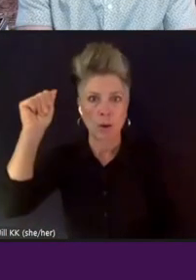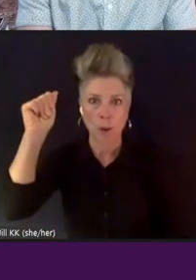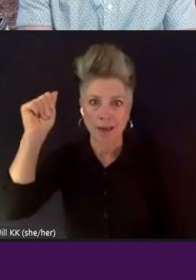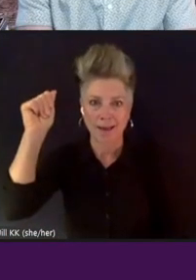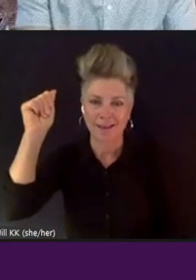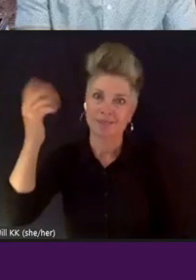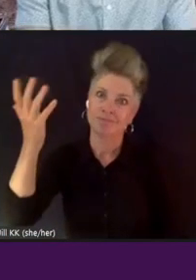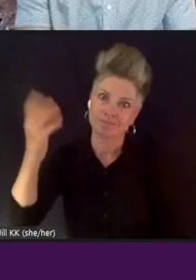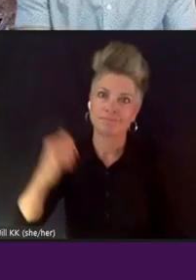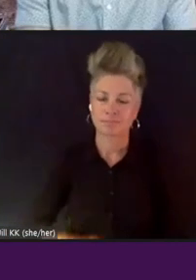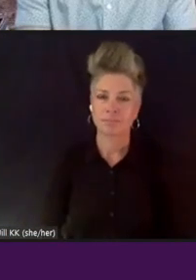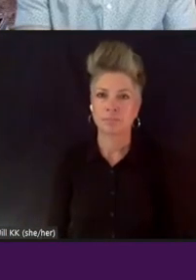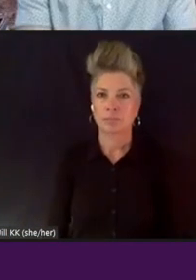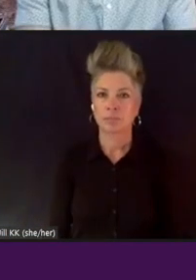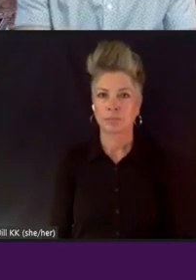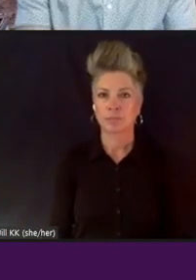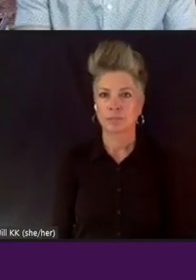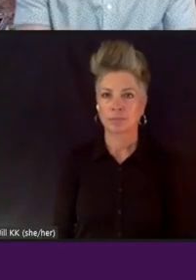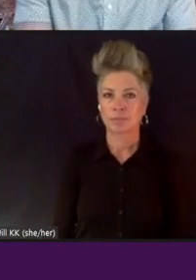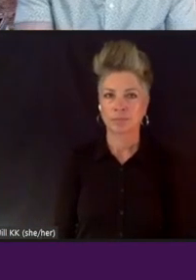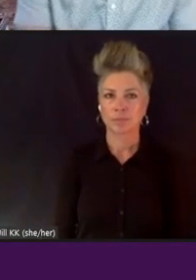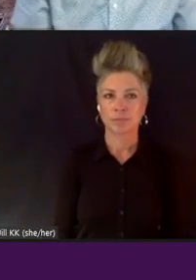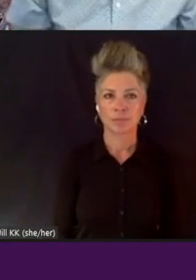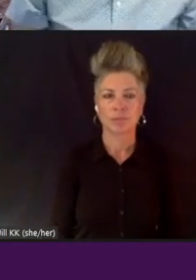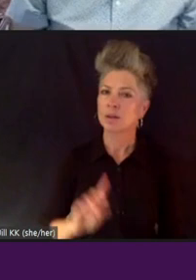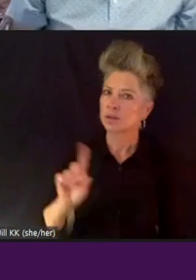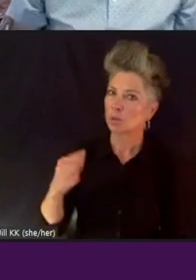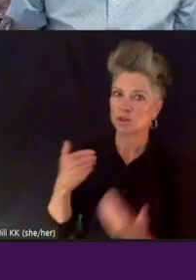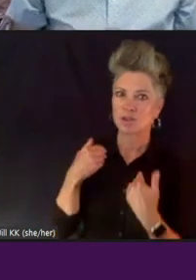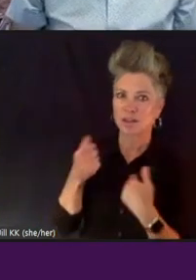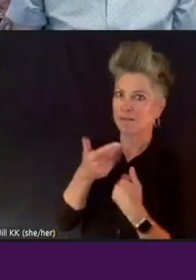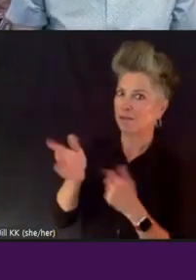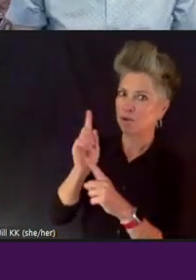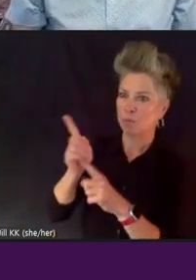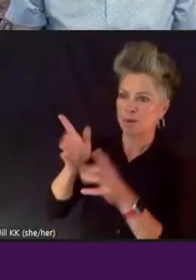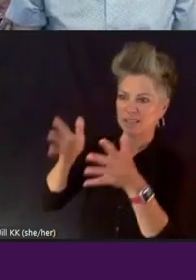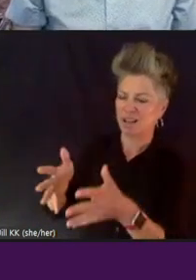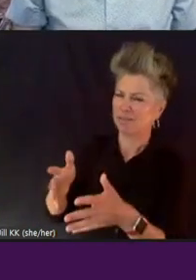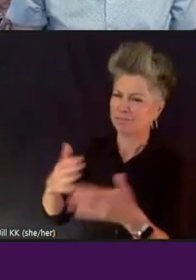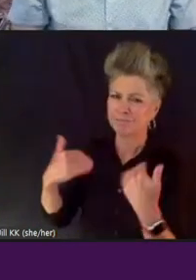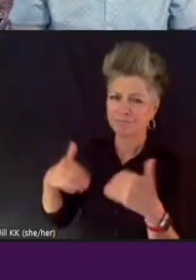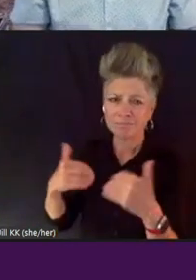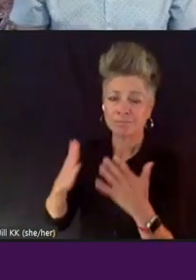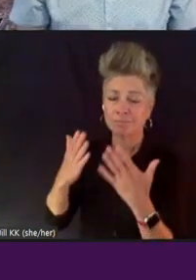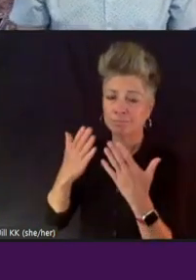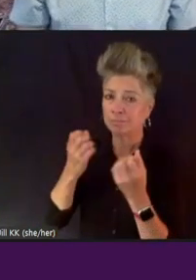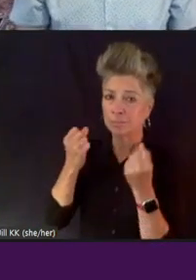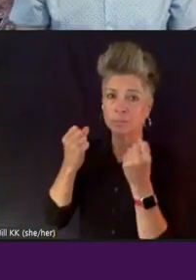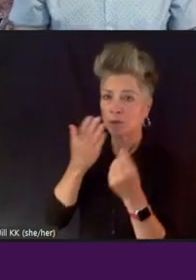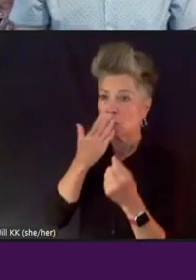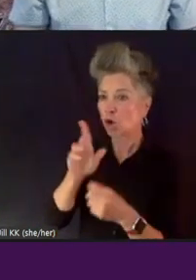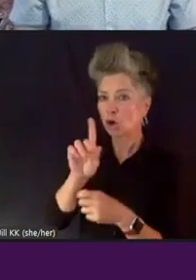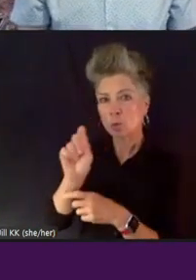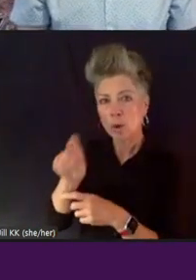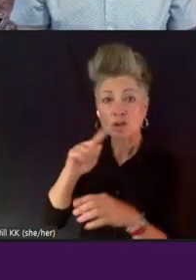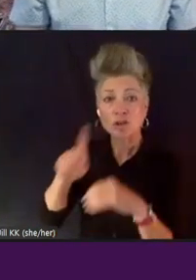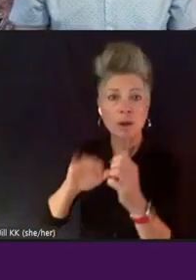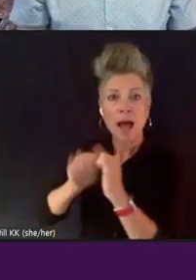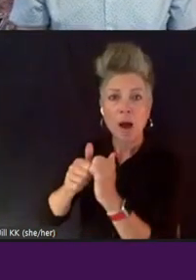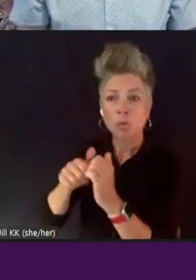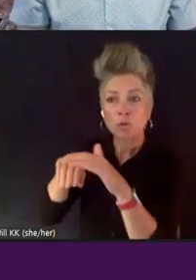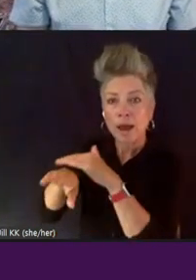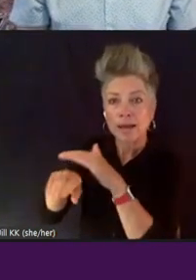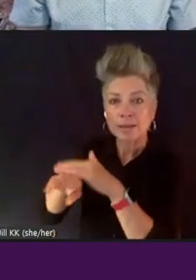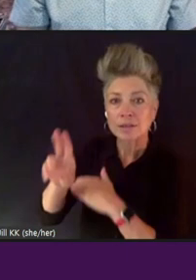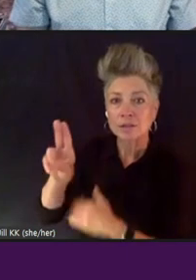So I'm struck. We just have a few minutes left and there are some great questions about, you know, how to access the UCLA legal clinic and